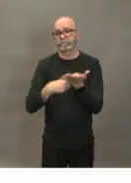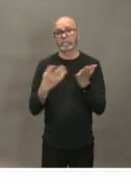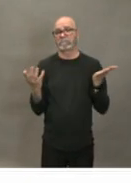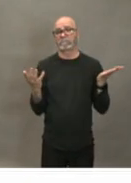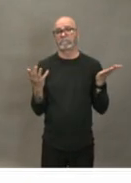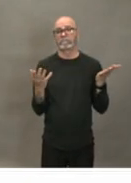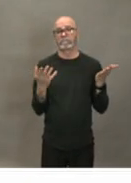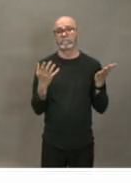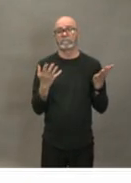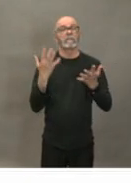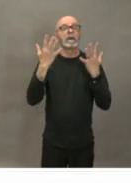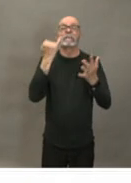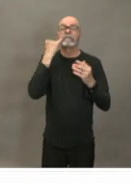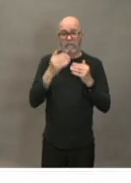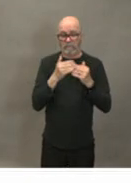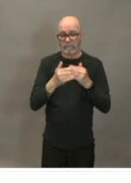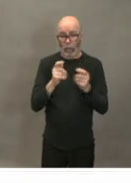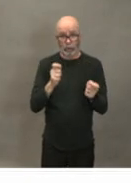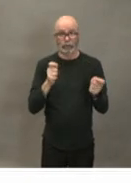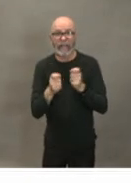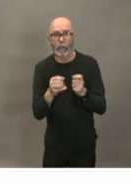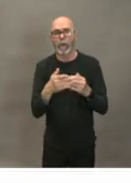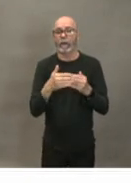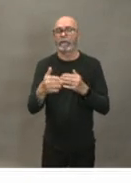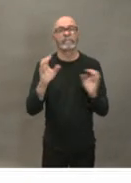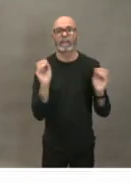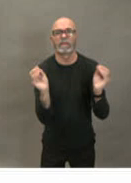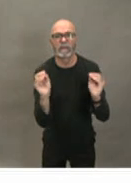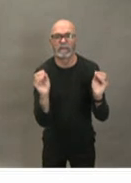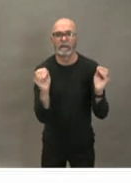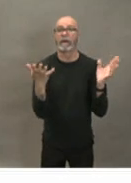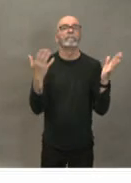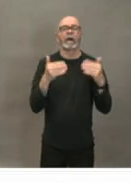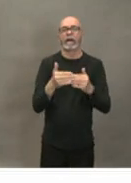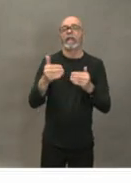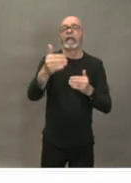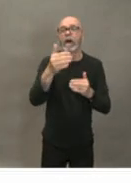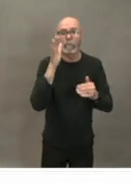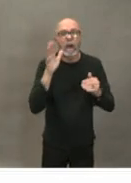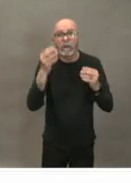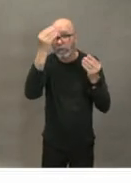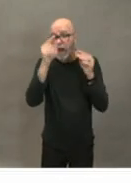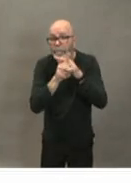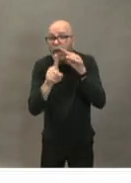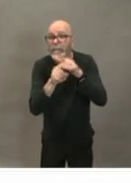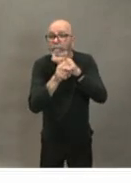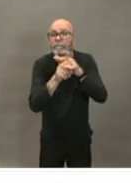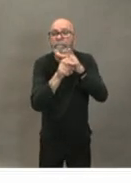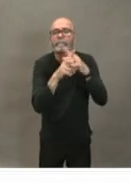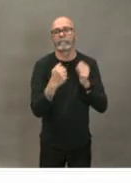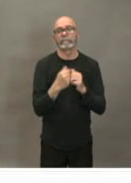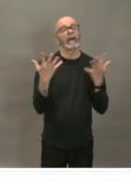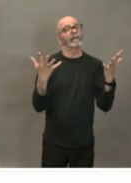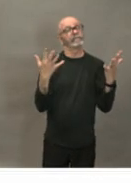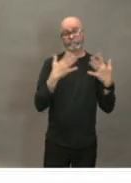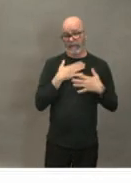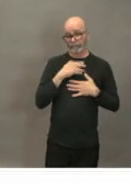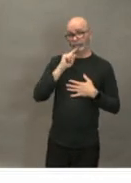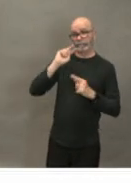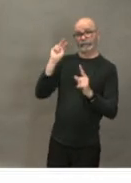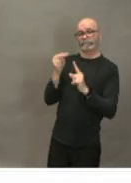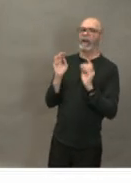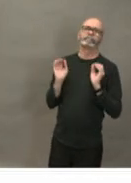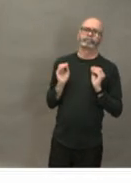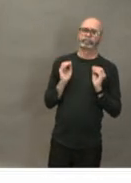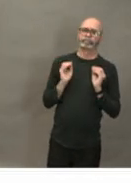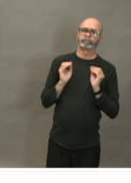few weeks away we have pride provided as i said a perspective around from a nova scotia perspective it's not just a health perspective there's